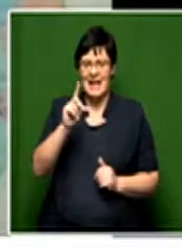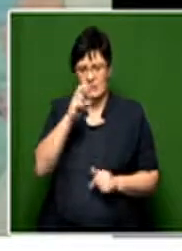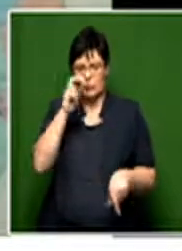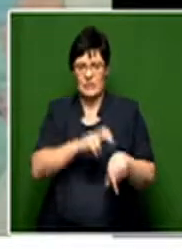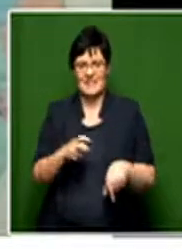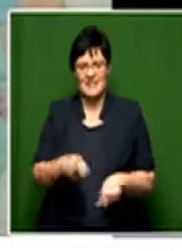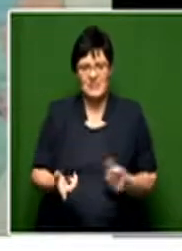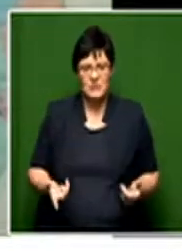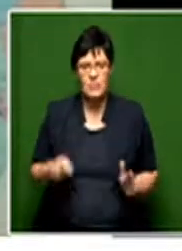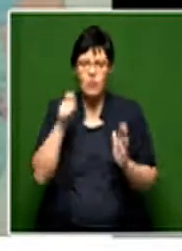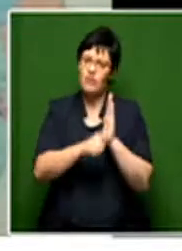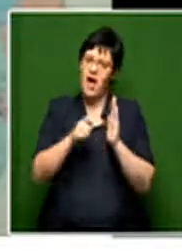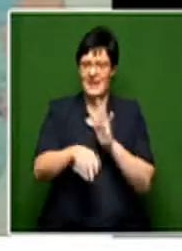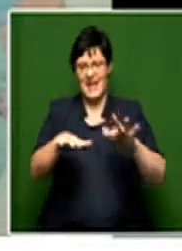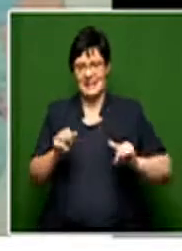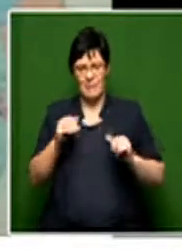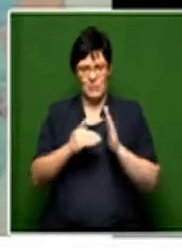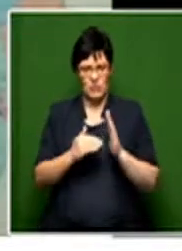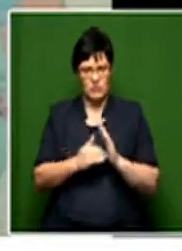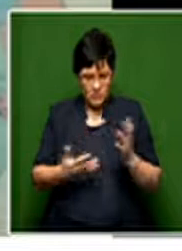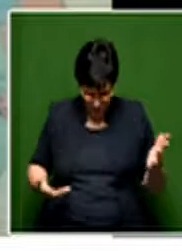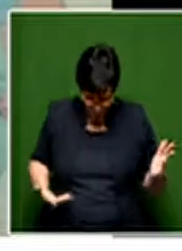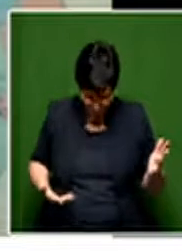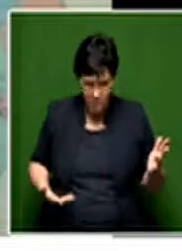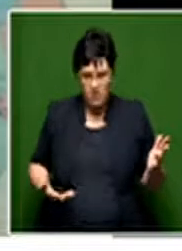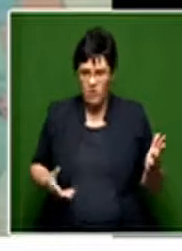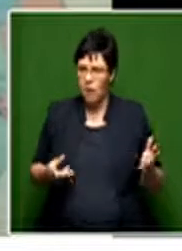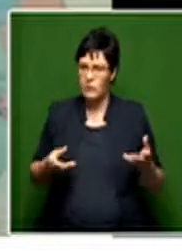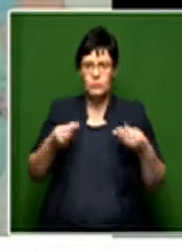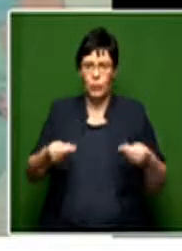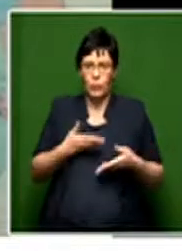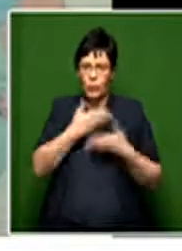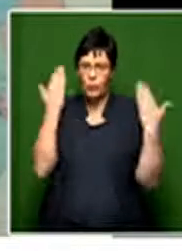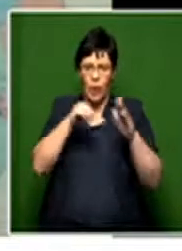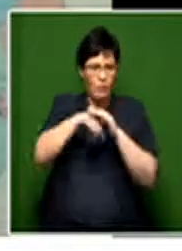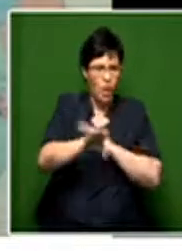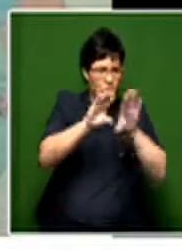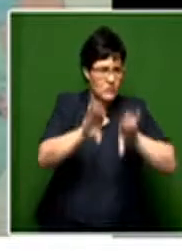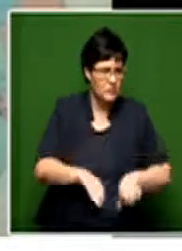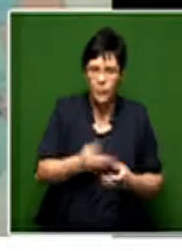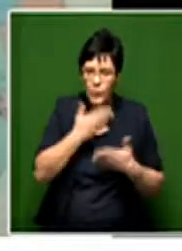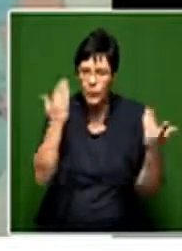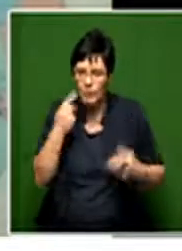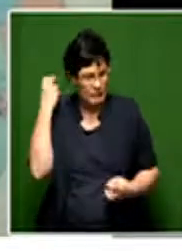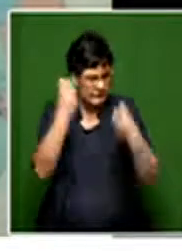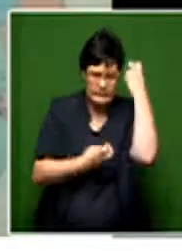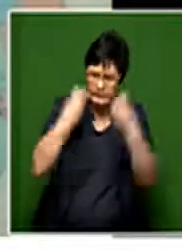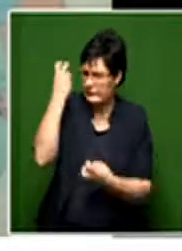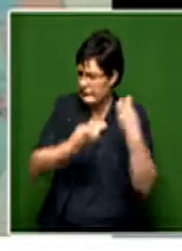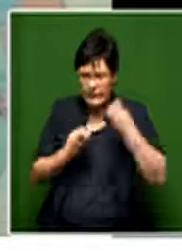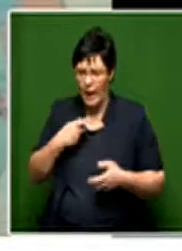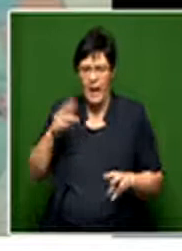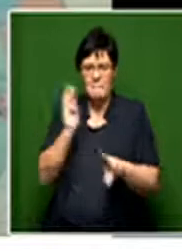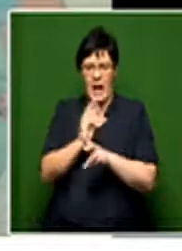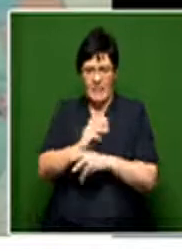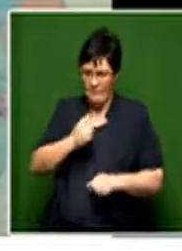to write matric exams. And that's when I set out on a mission to find my biological mother and